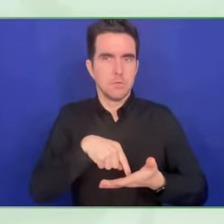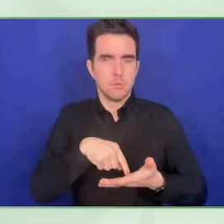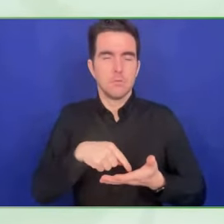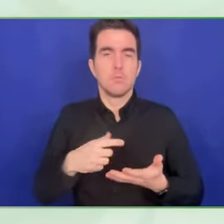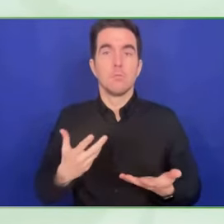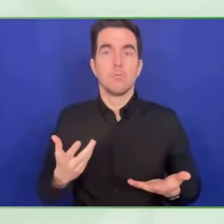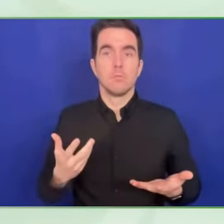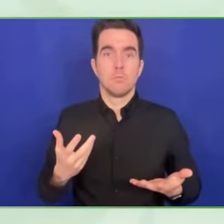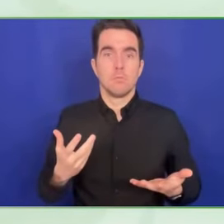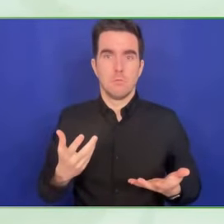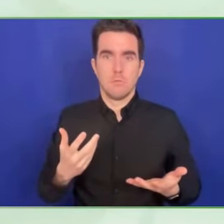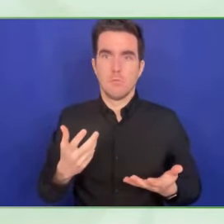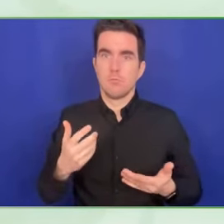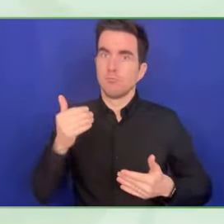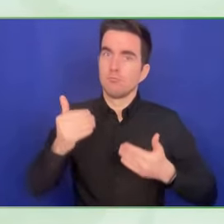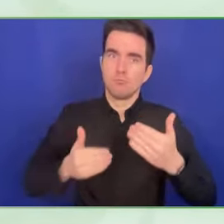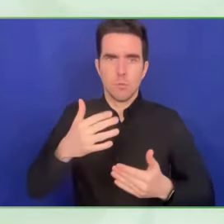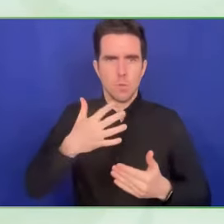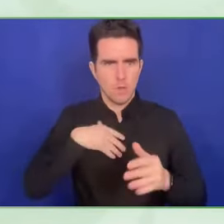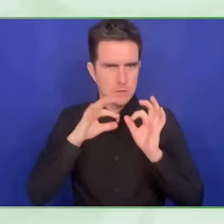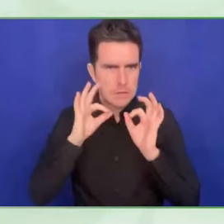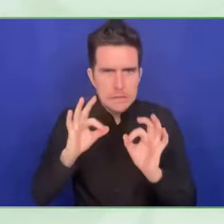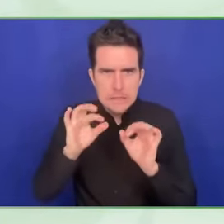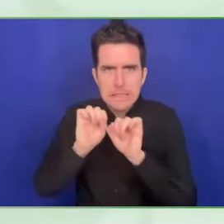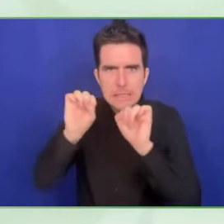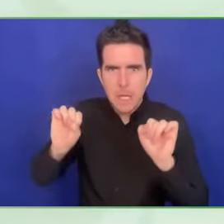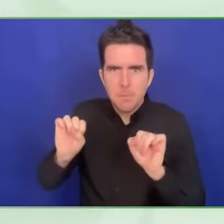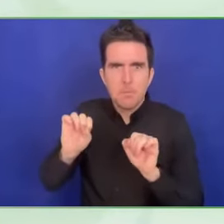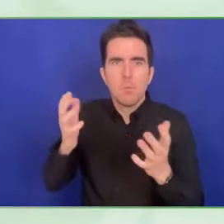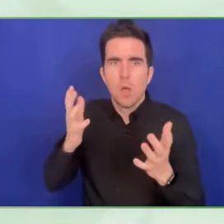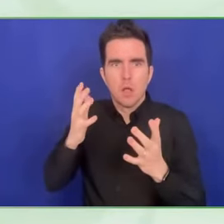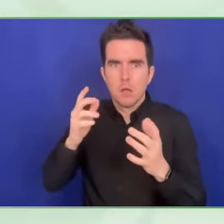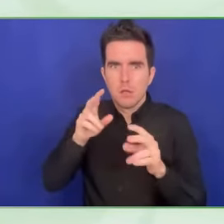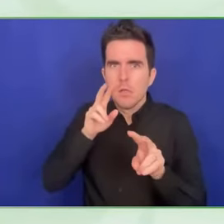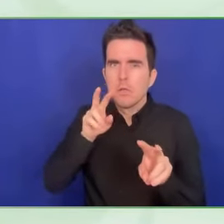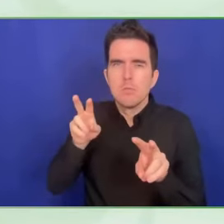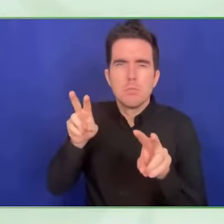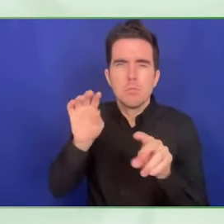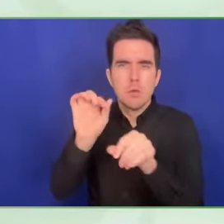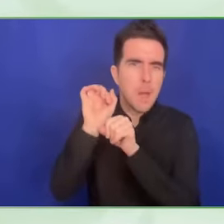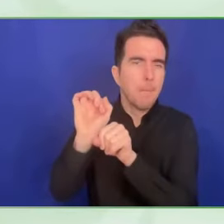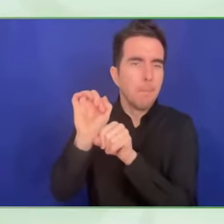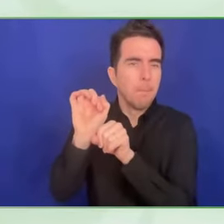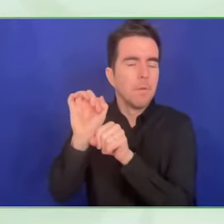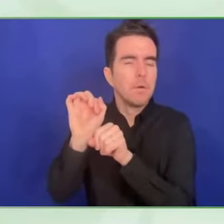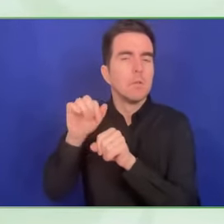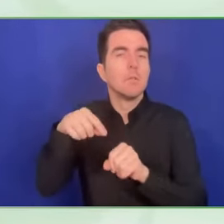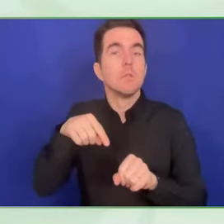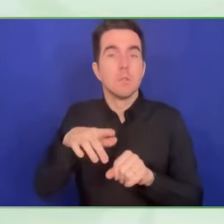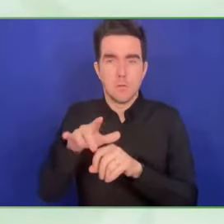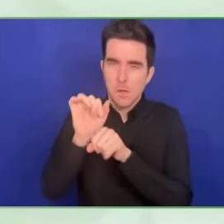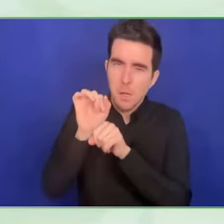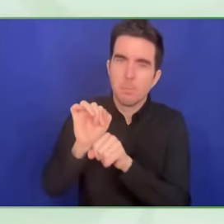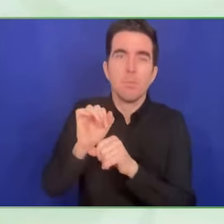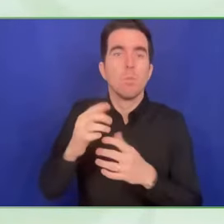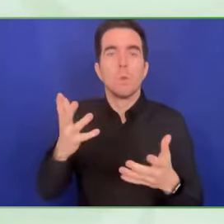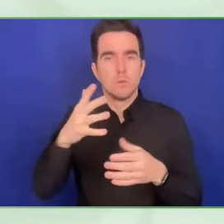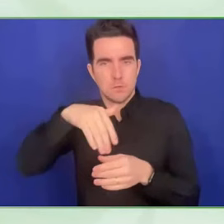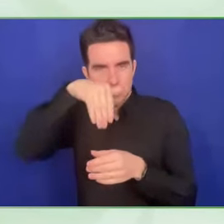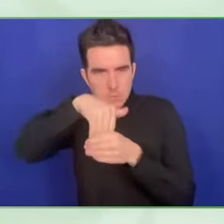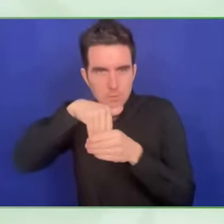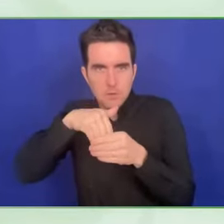your phone or to protect all your communication. We, at Samsung, we partner with the worst leading